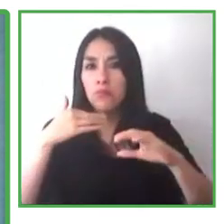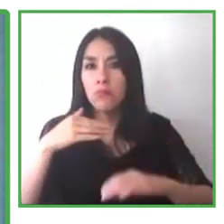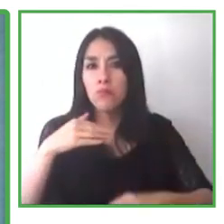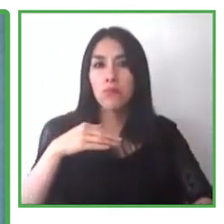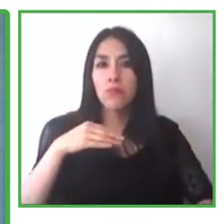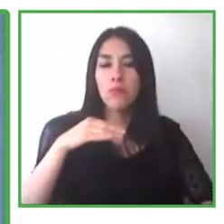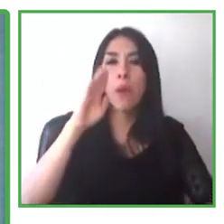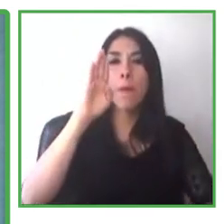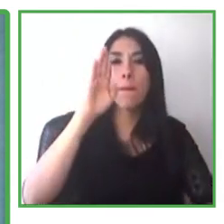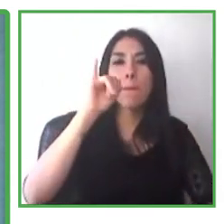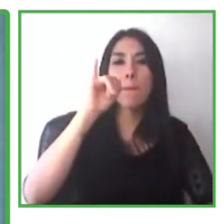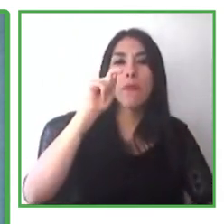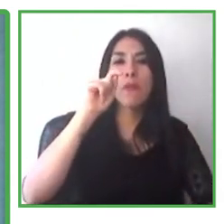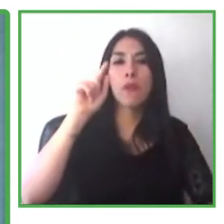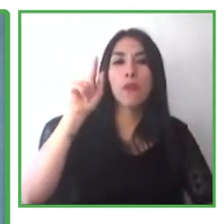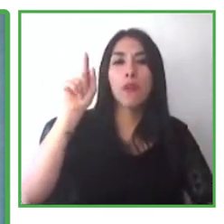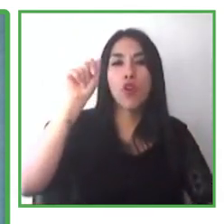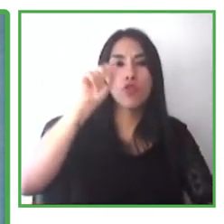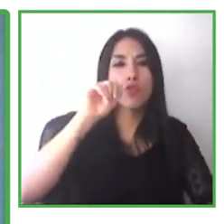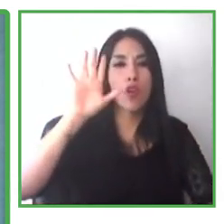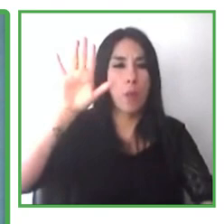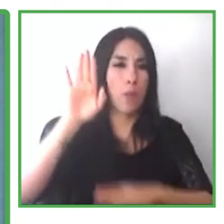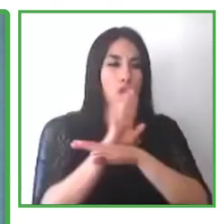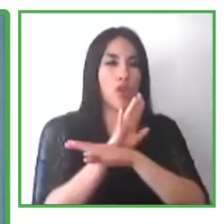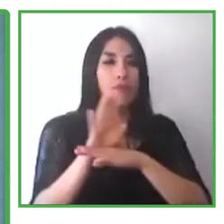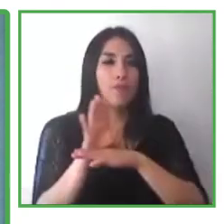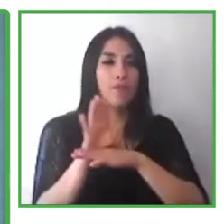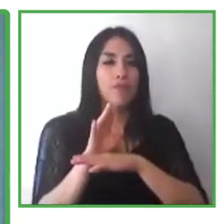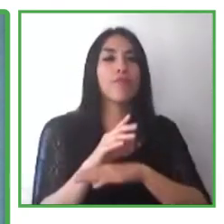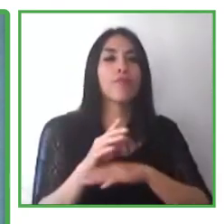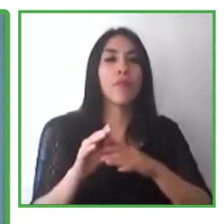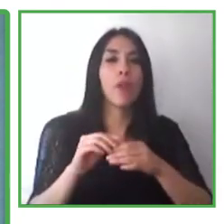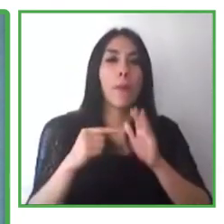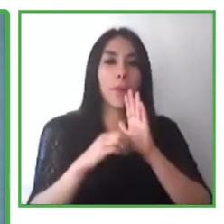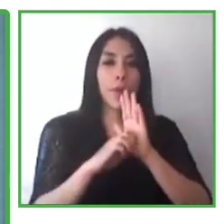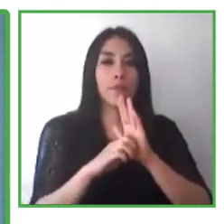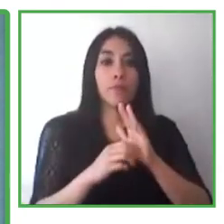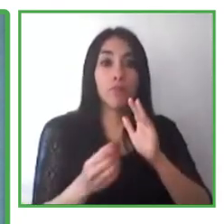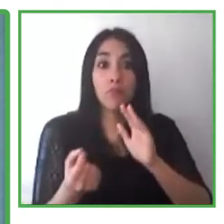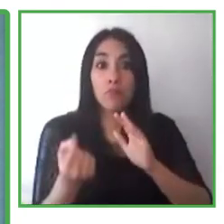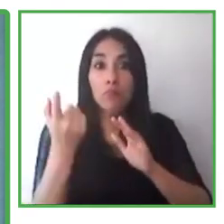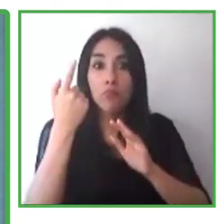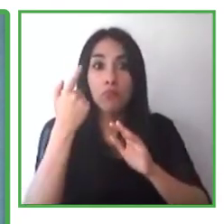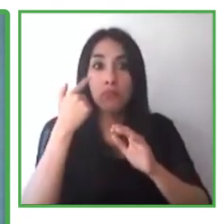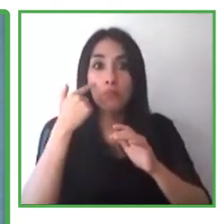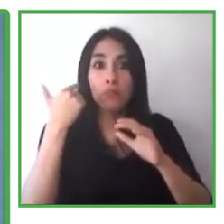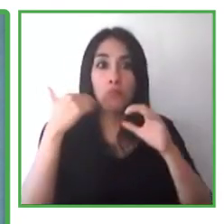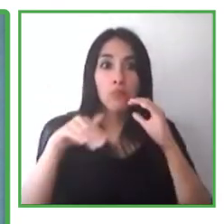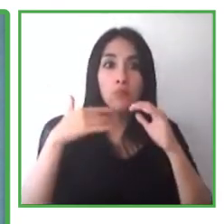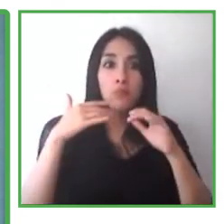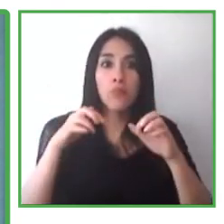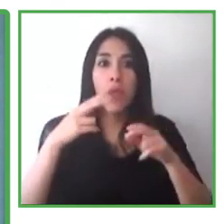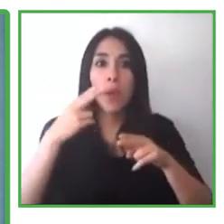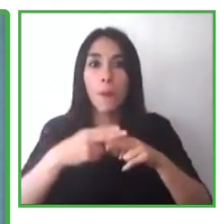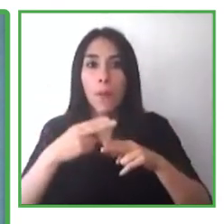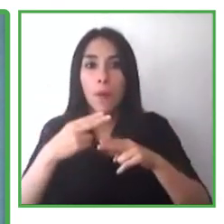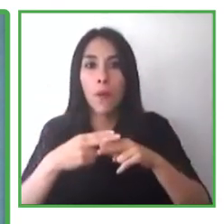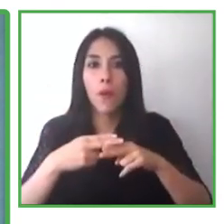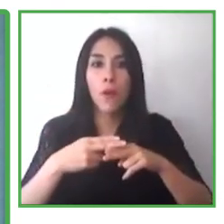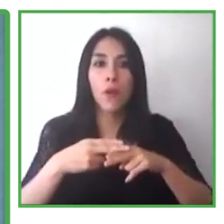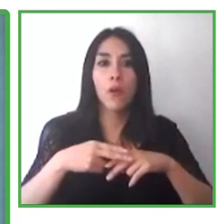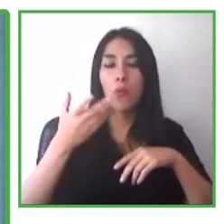more about her or his specific profile and competences. We receive also letters